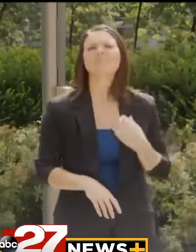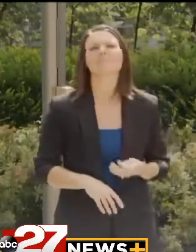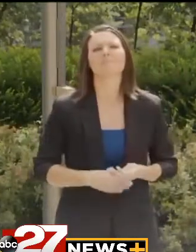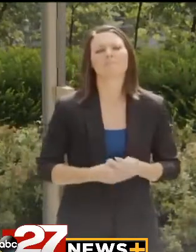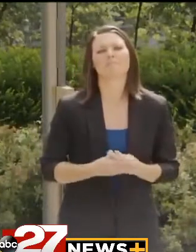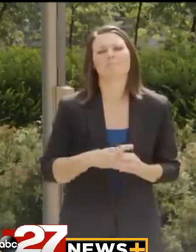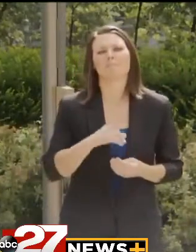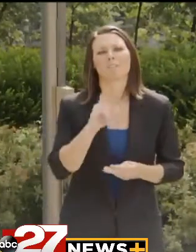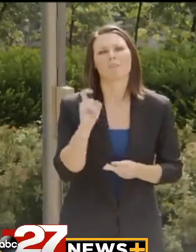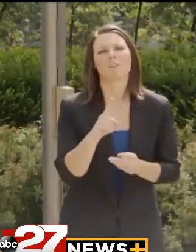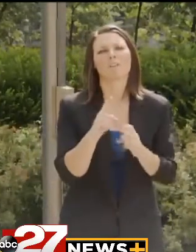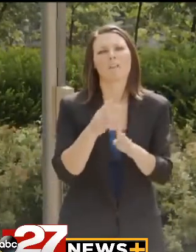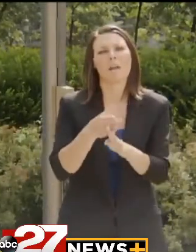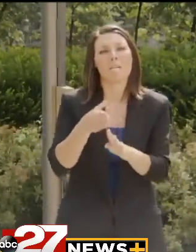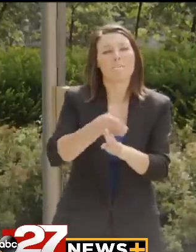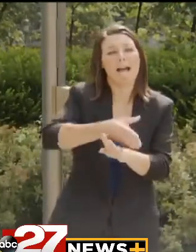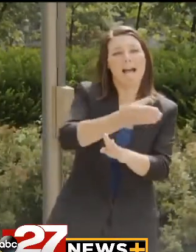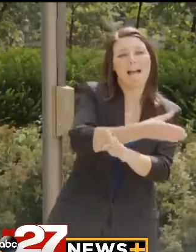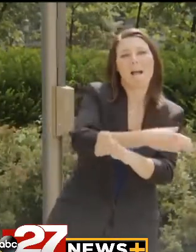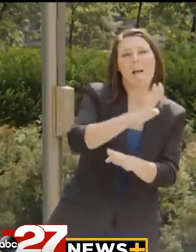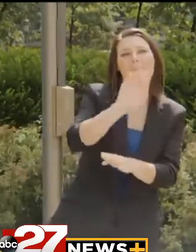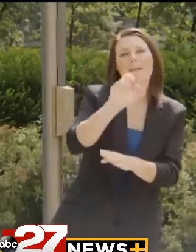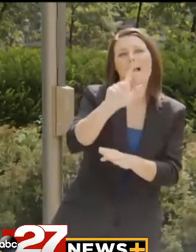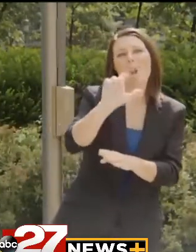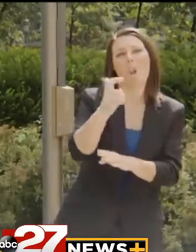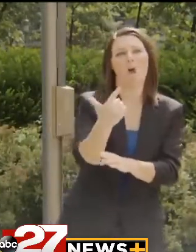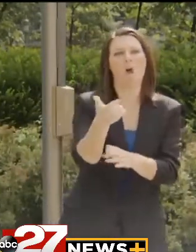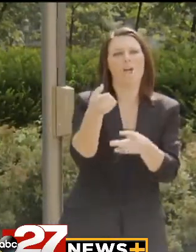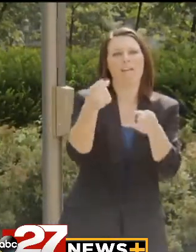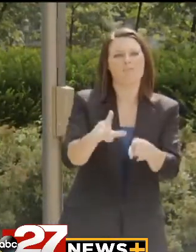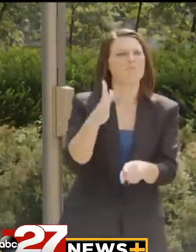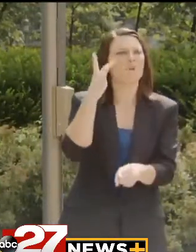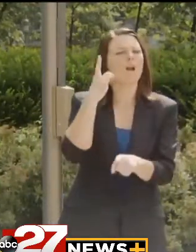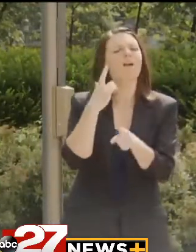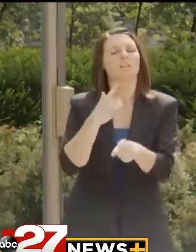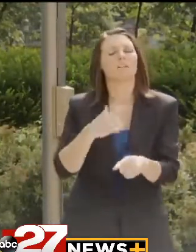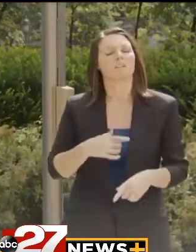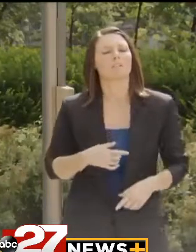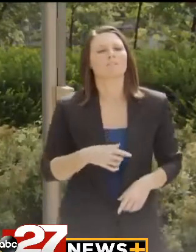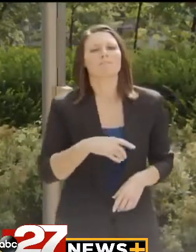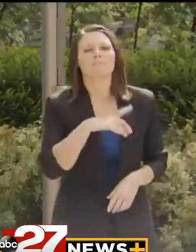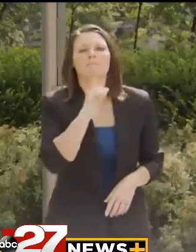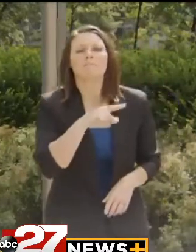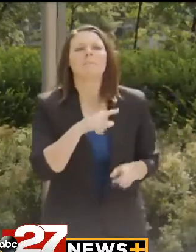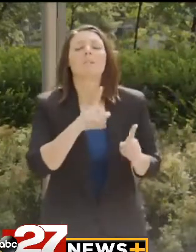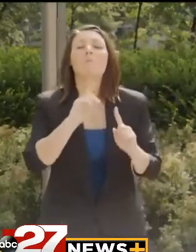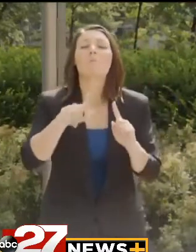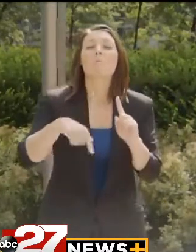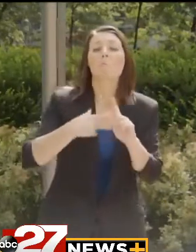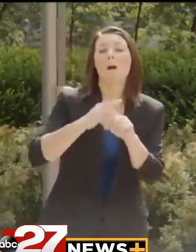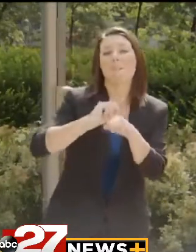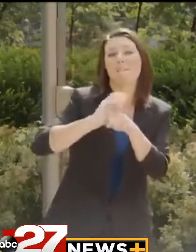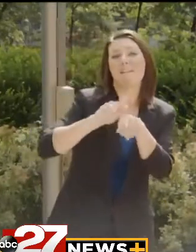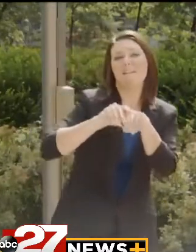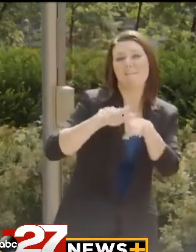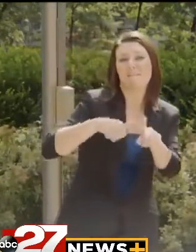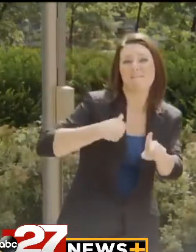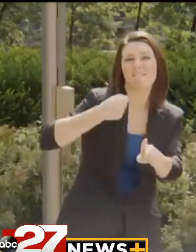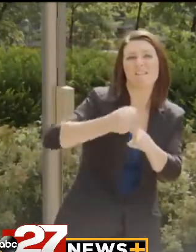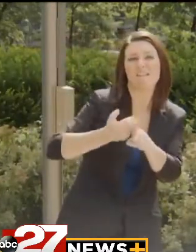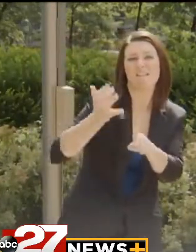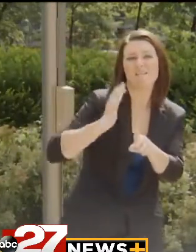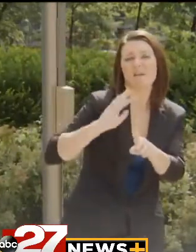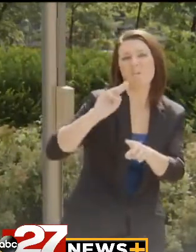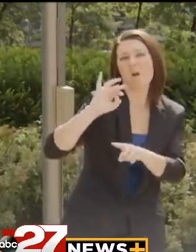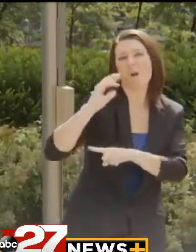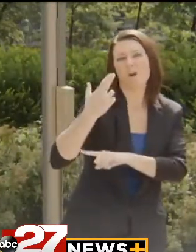Why does the backlog exist? The backlog exists because when the pandemic hit, uh, back